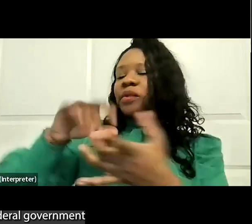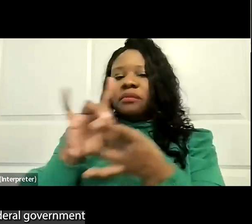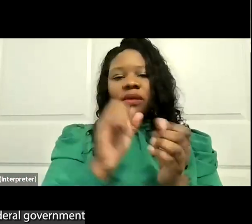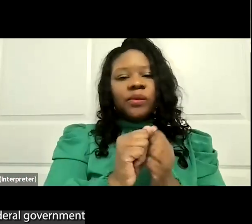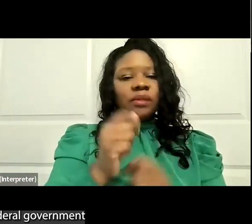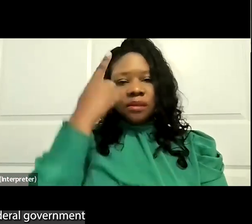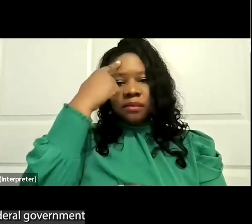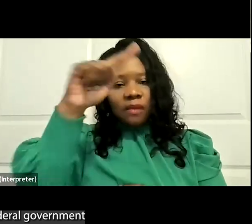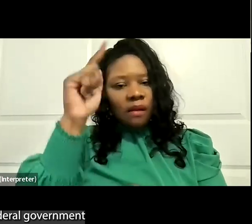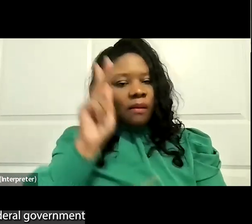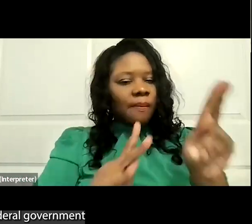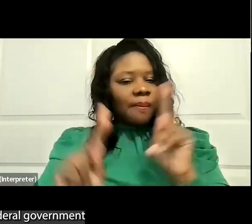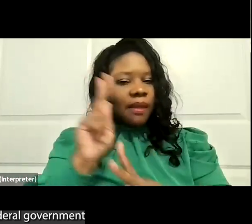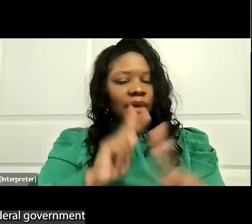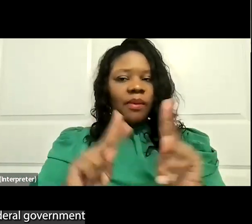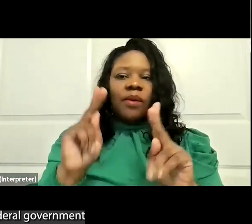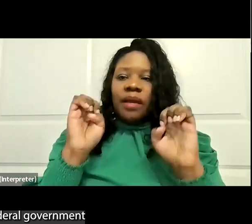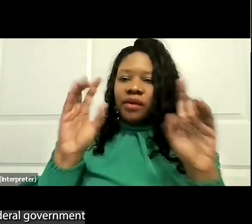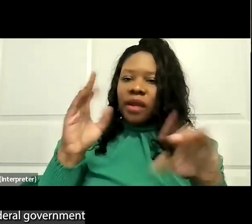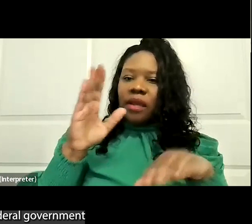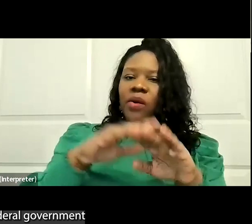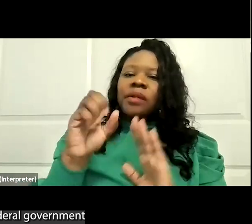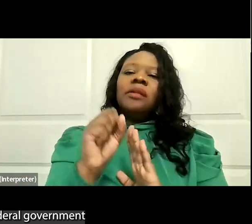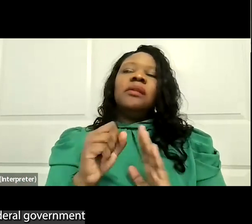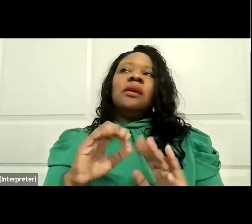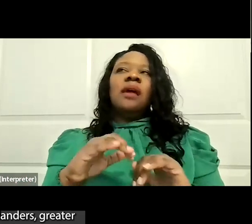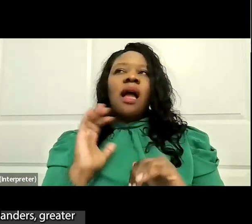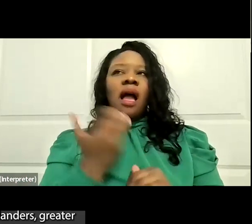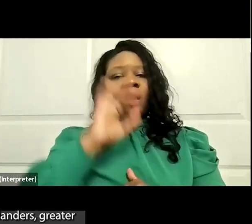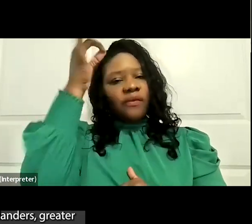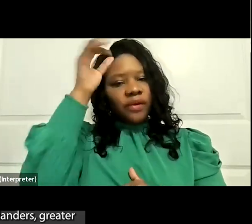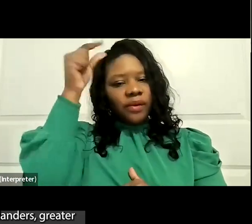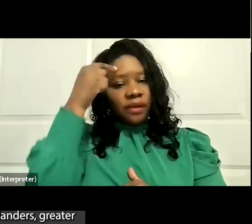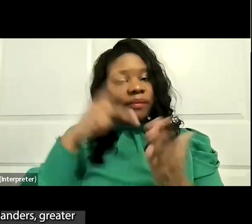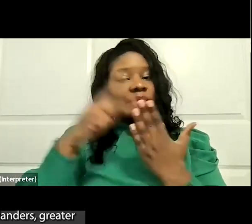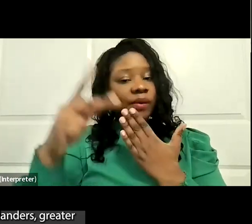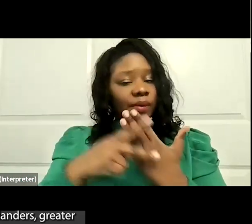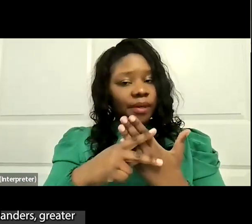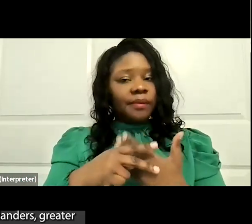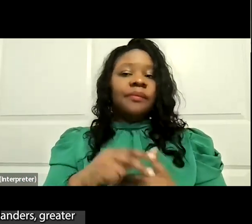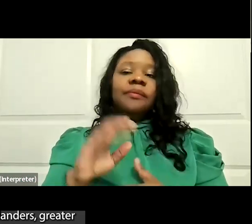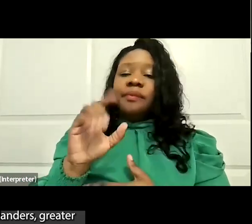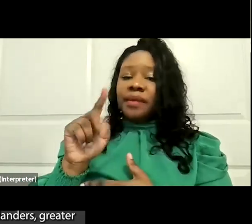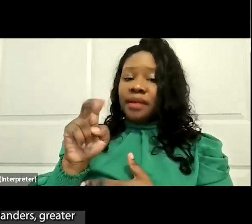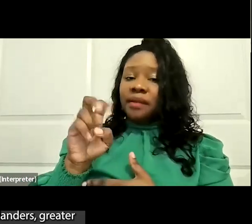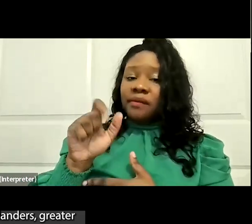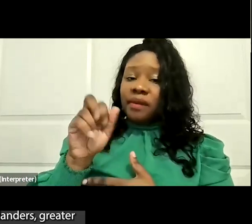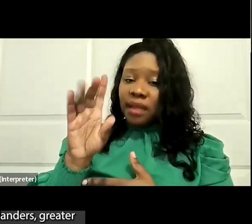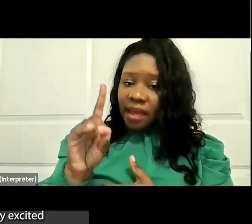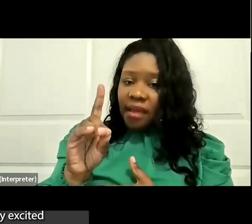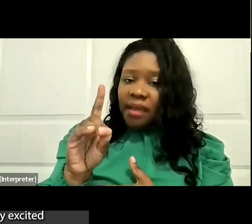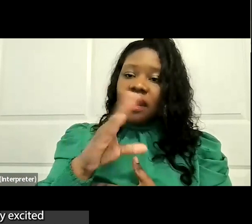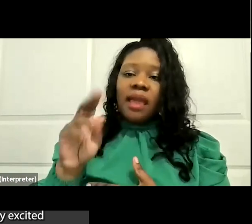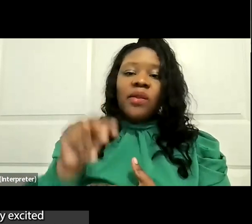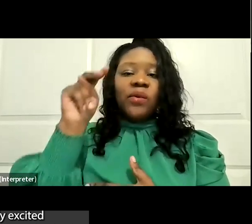state of our federal government and these programs. I can tell you, Clevelanders, Greater Clevelanders, and those from